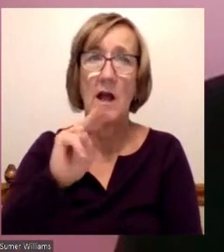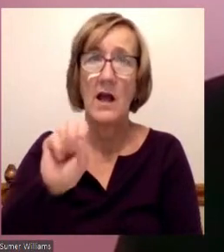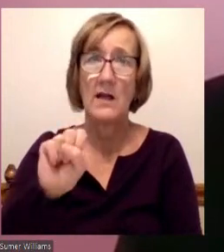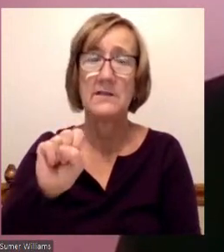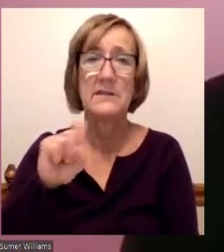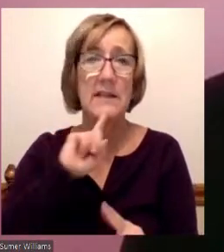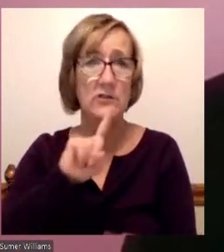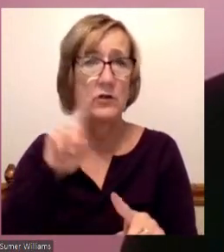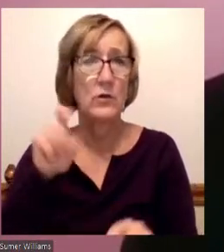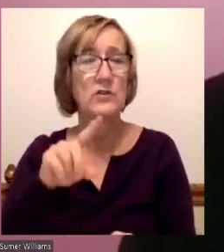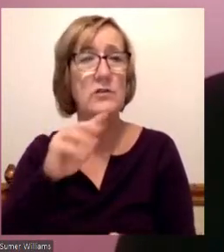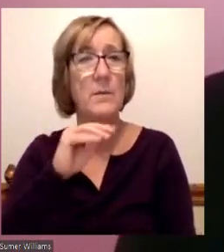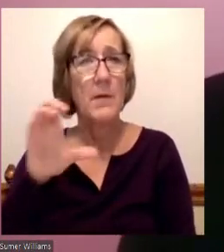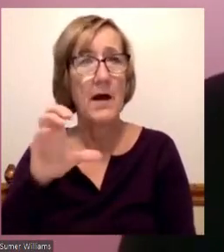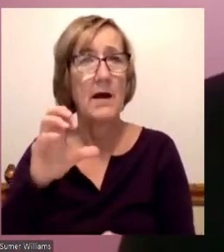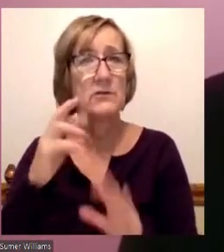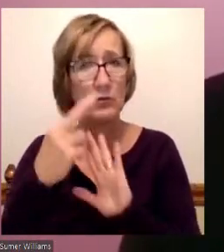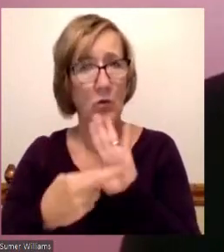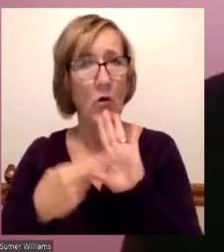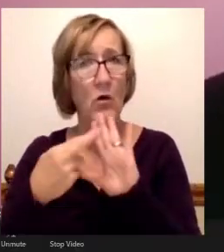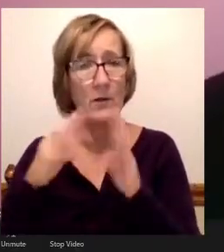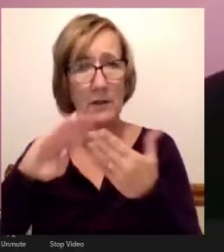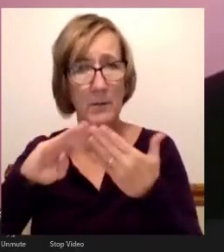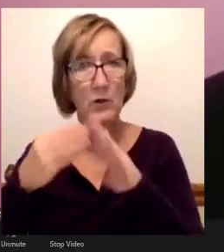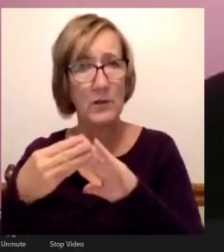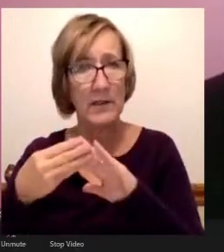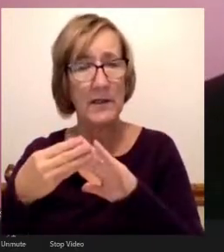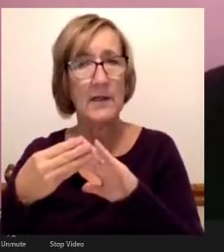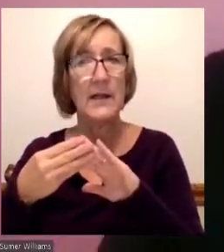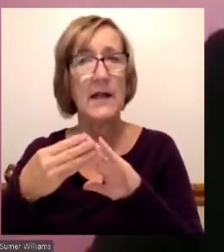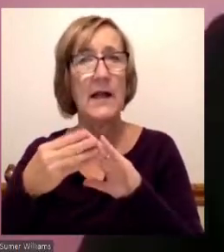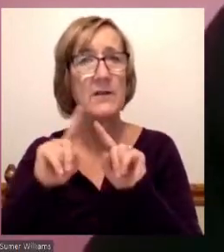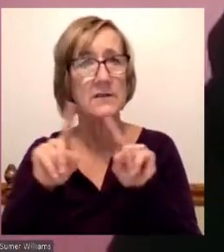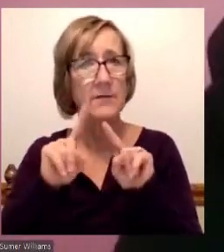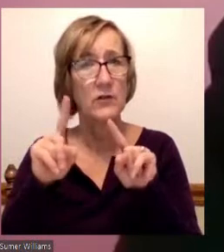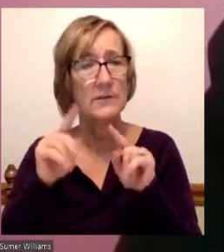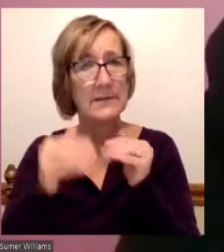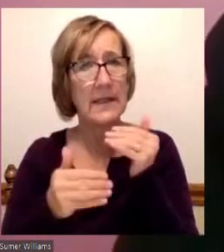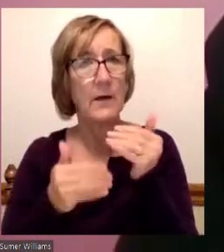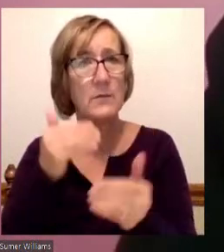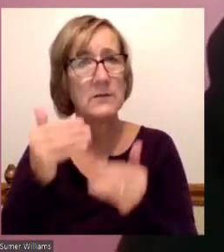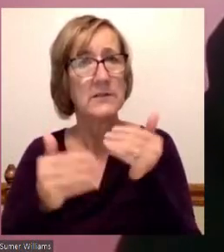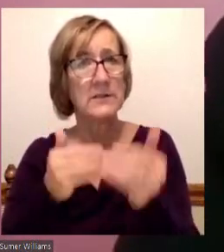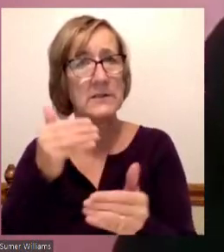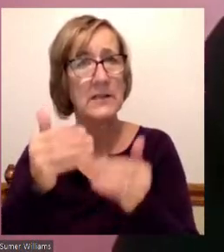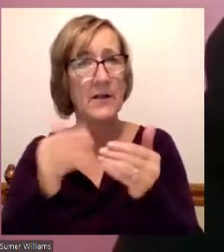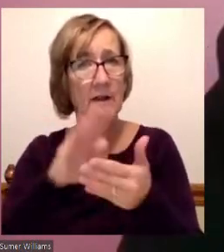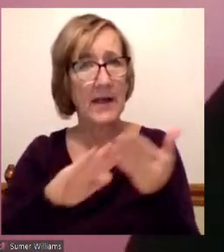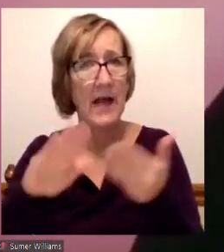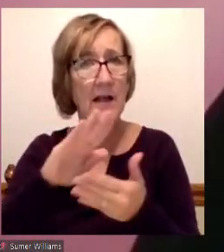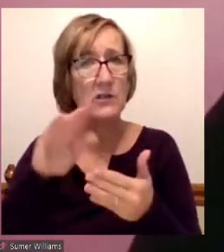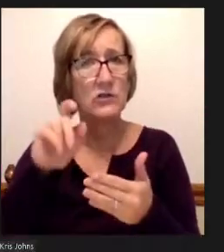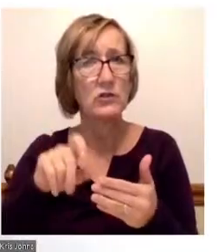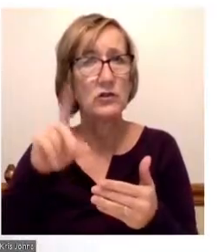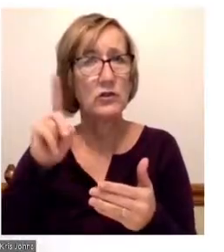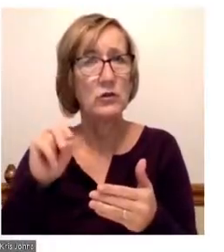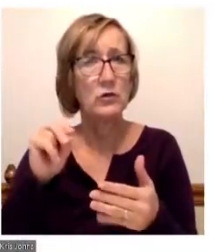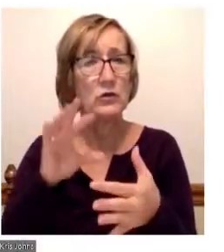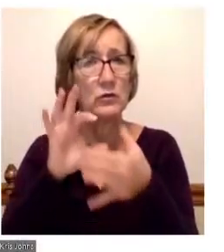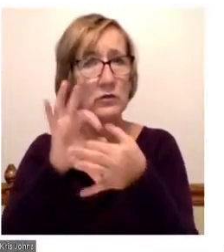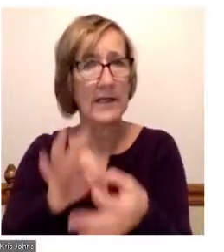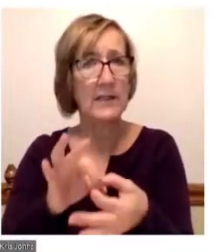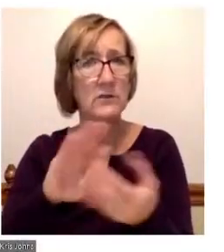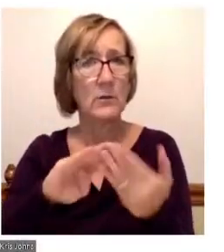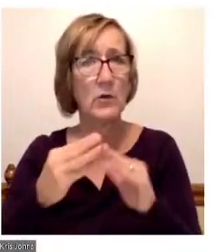of Mott's role in the community and the steps the institution should take towards that end. Thank you very much.